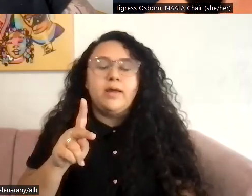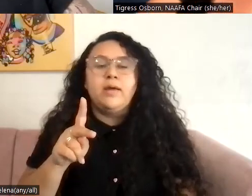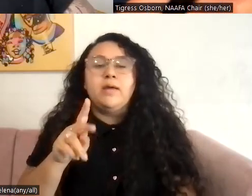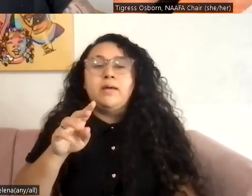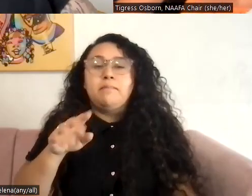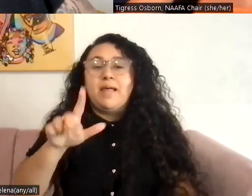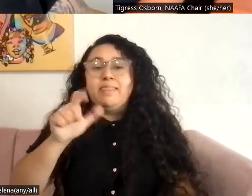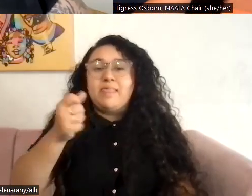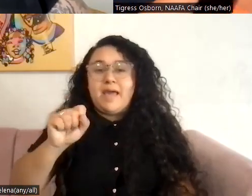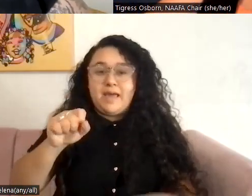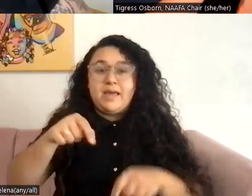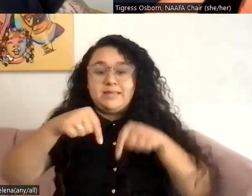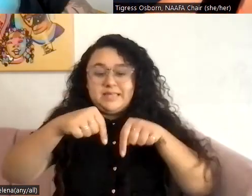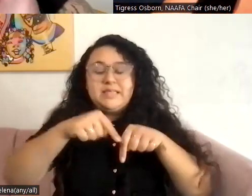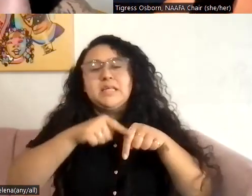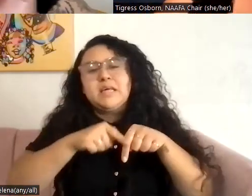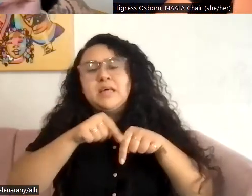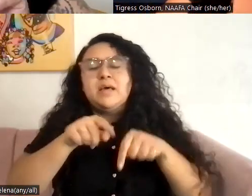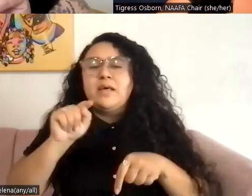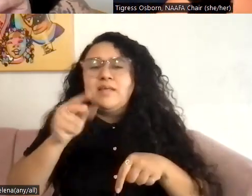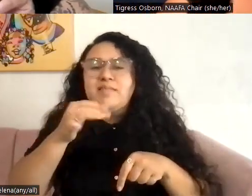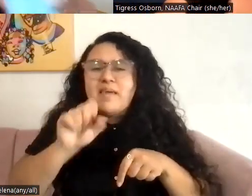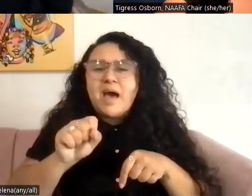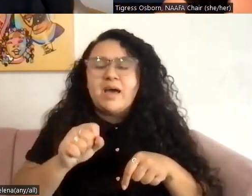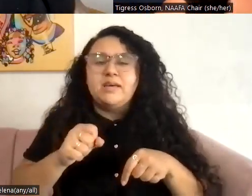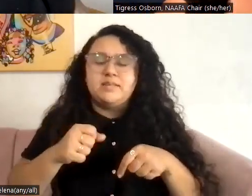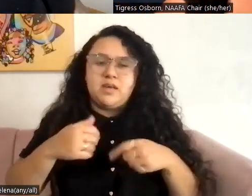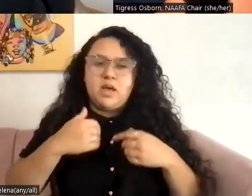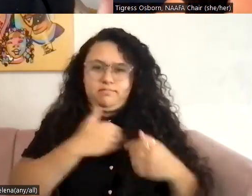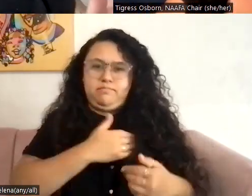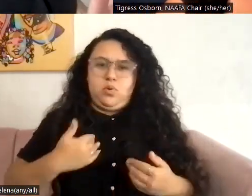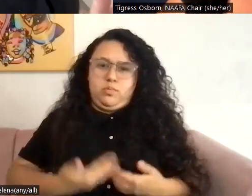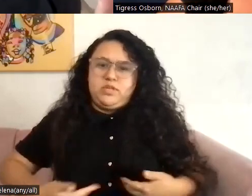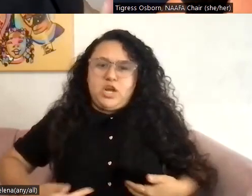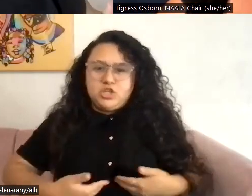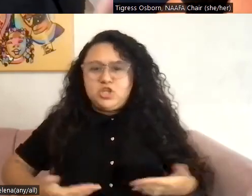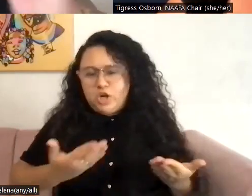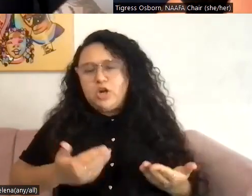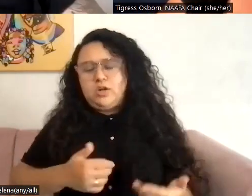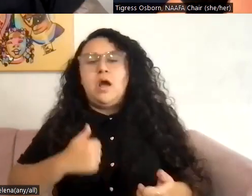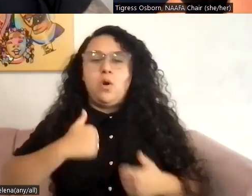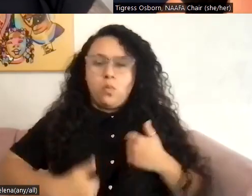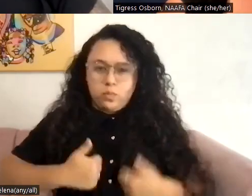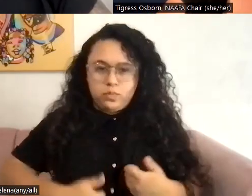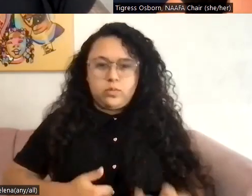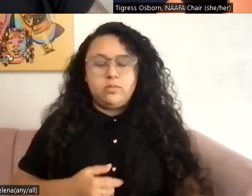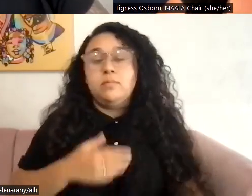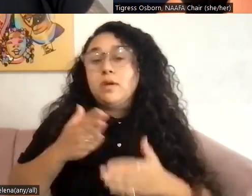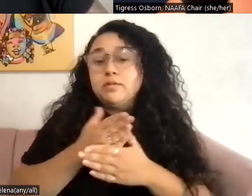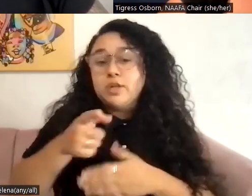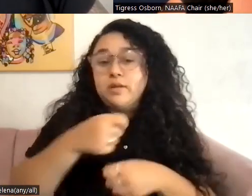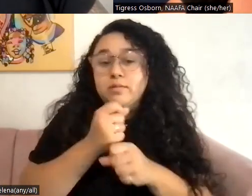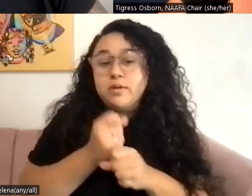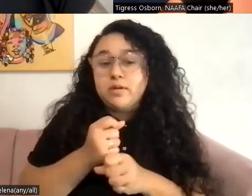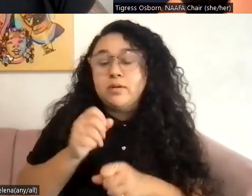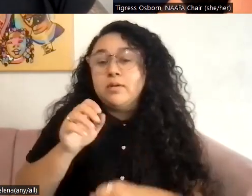upper, underhoob, this is something I'll wash with. And then I will use, okay. And I'm going to share this product. It's